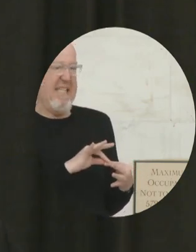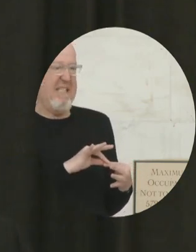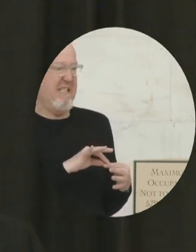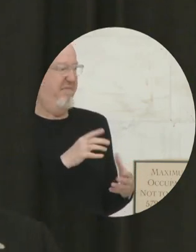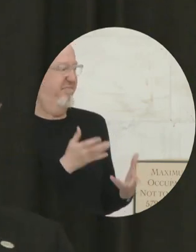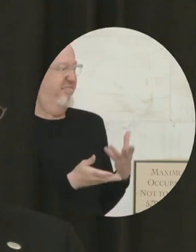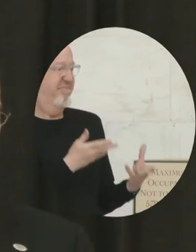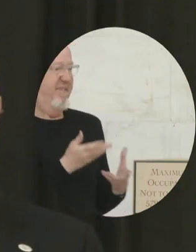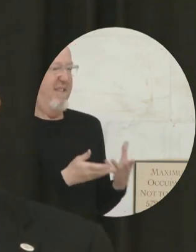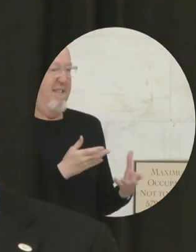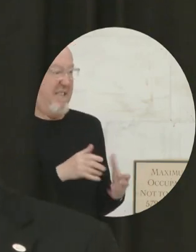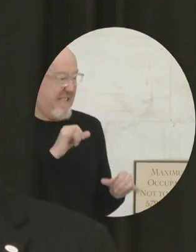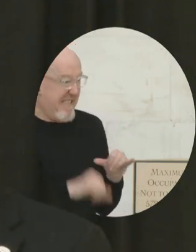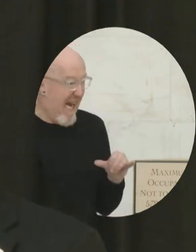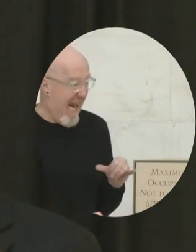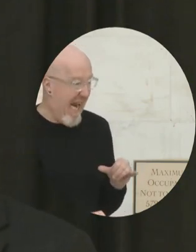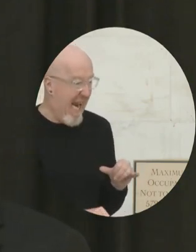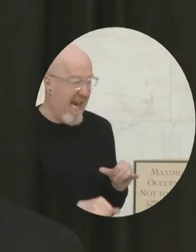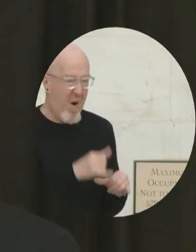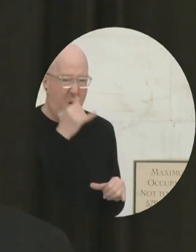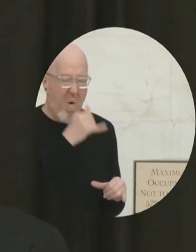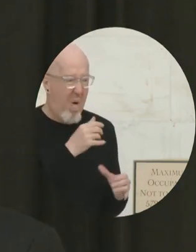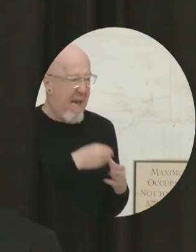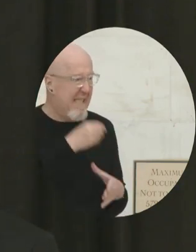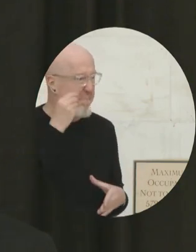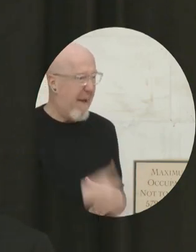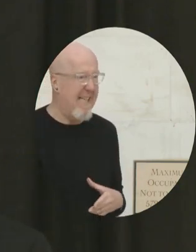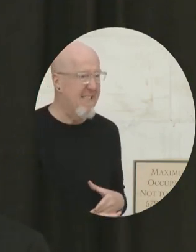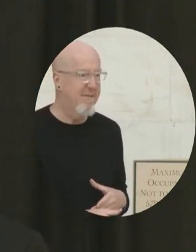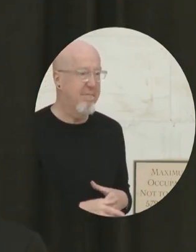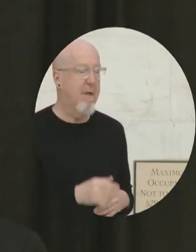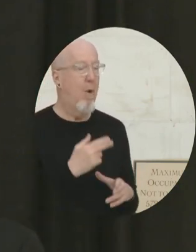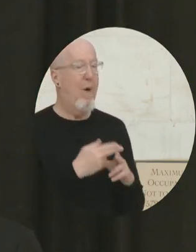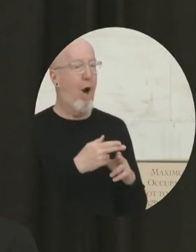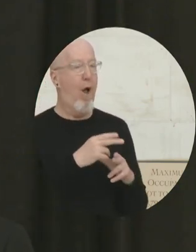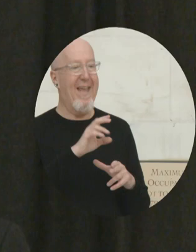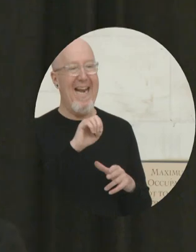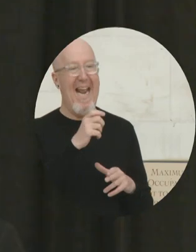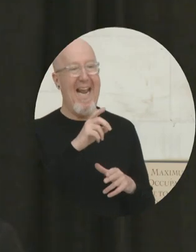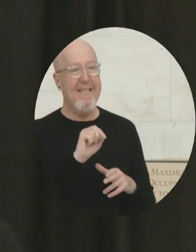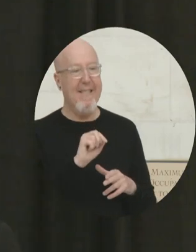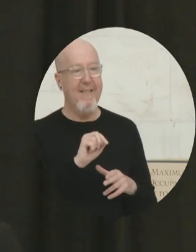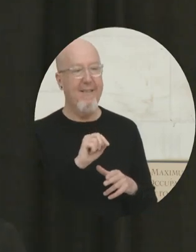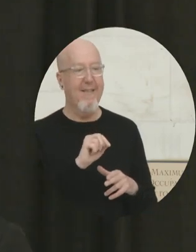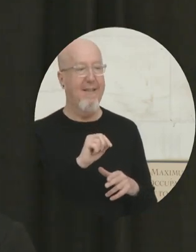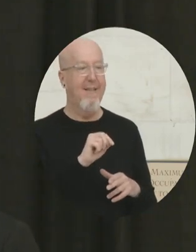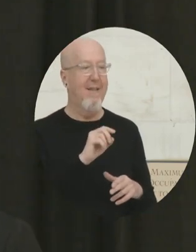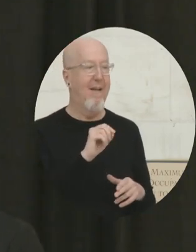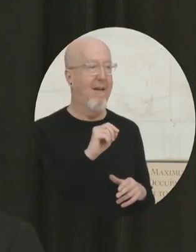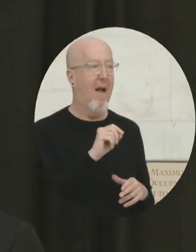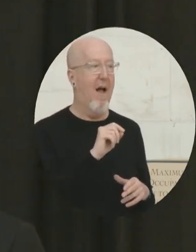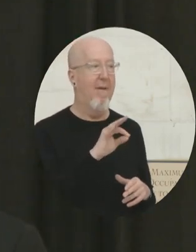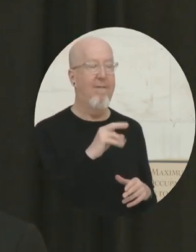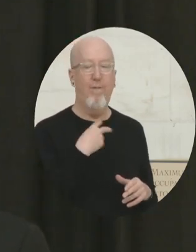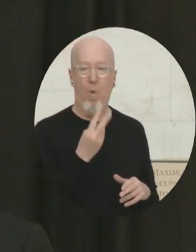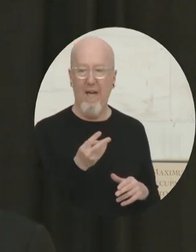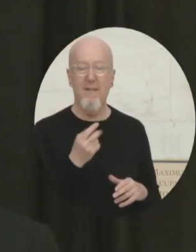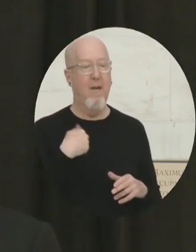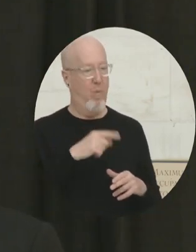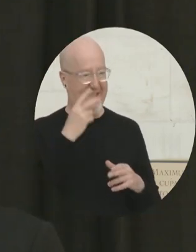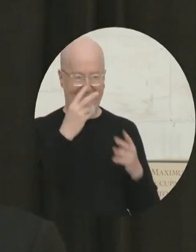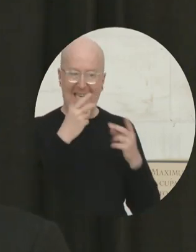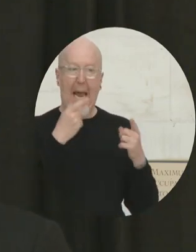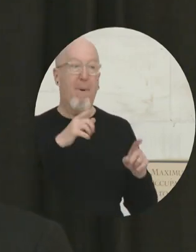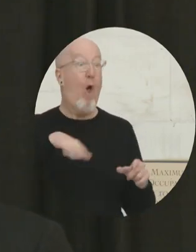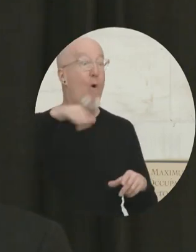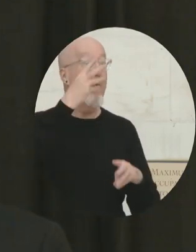a very costly and unlikely process for you. We call this exit or voice. And we've found over and over again around the world,